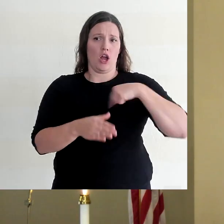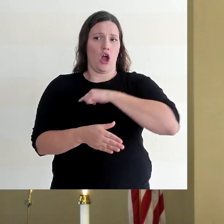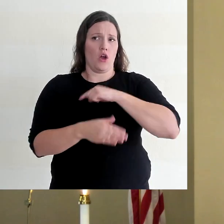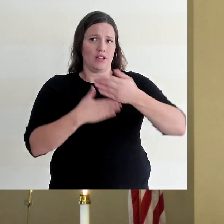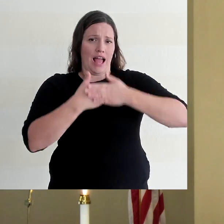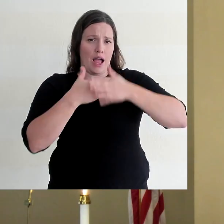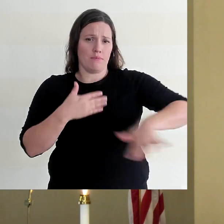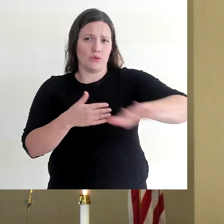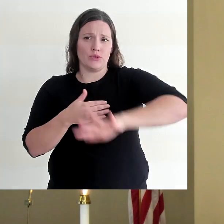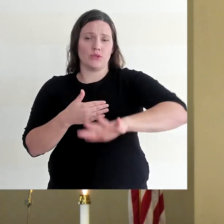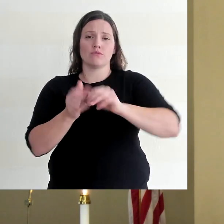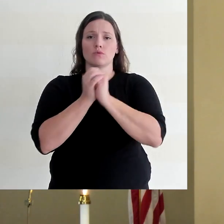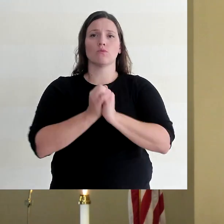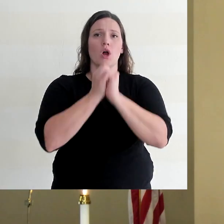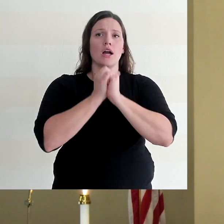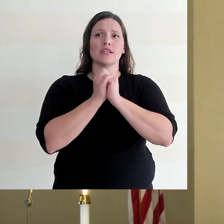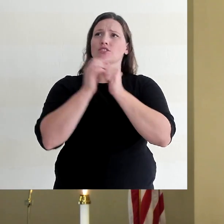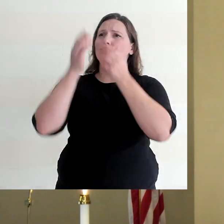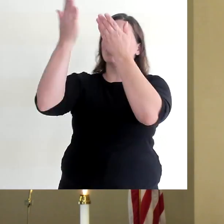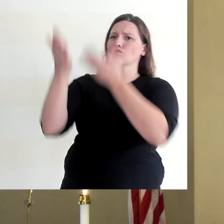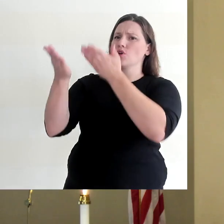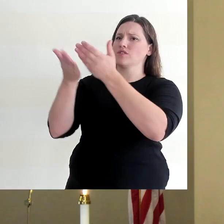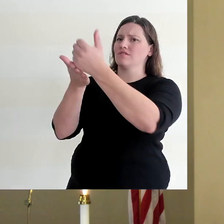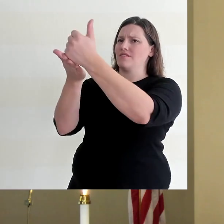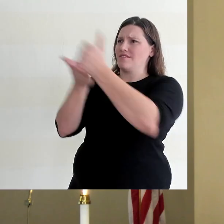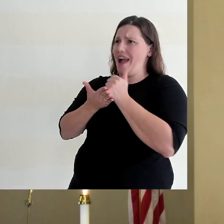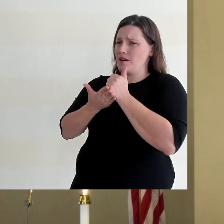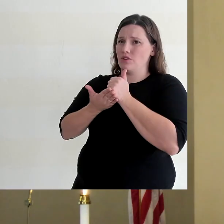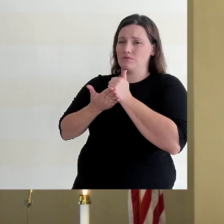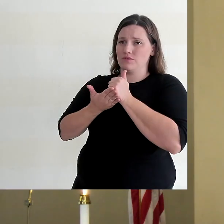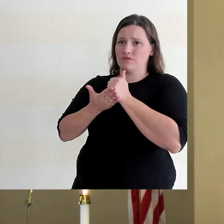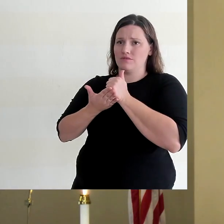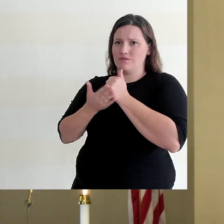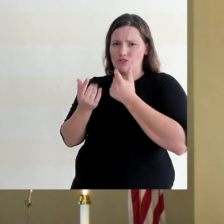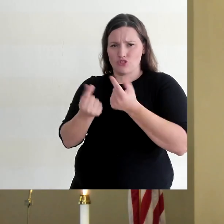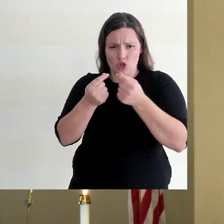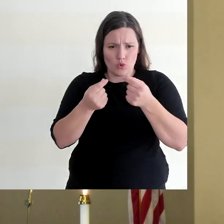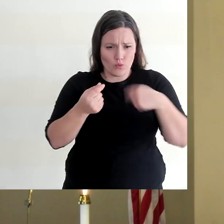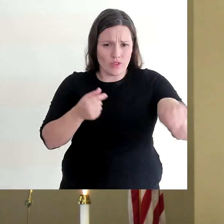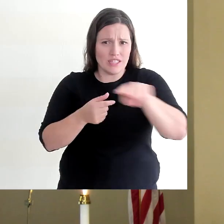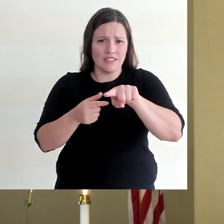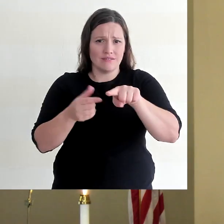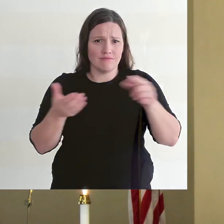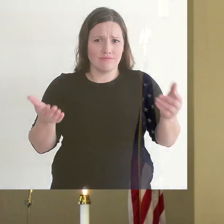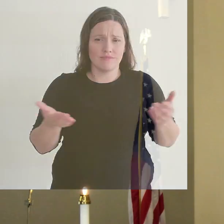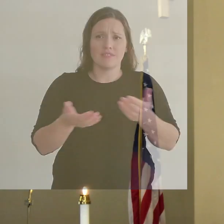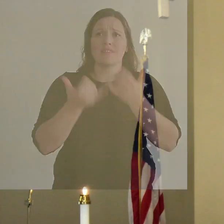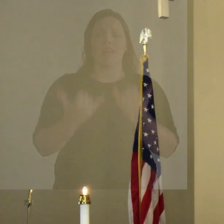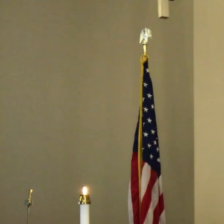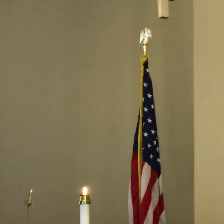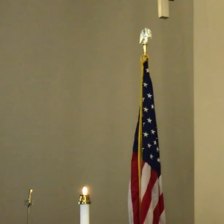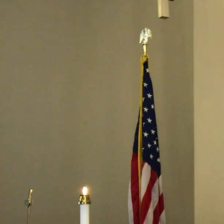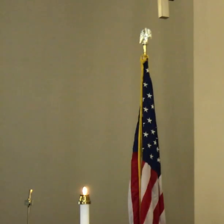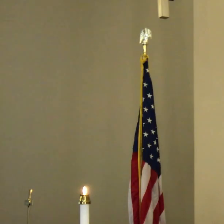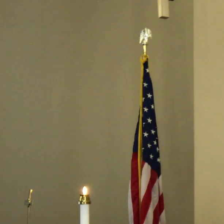things. And now we join in the prayer that you have given us to say. Our Father, who art in heaven,